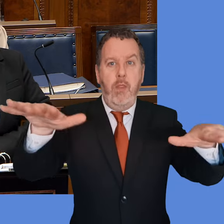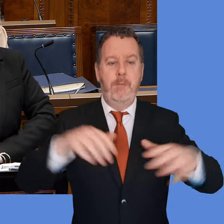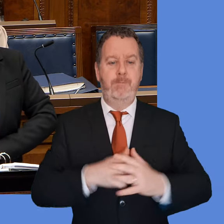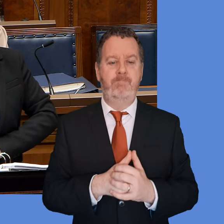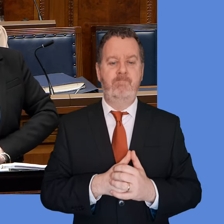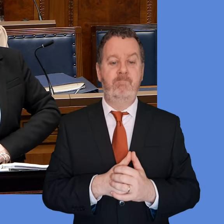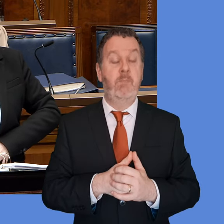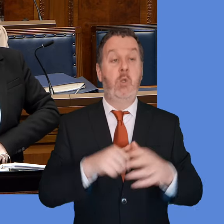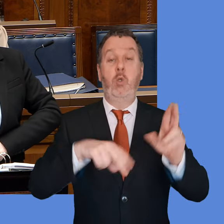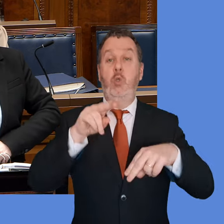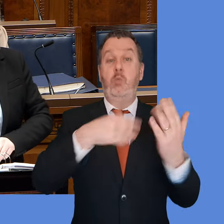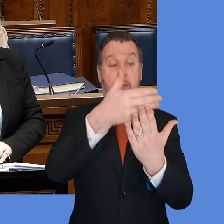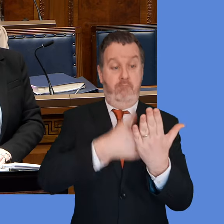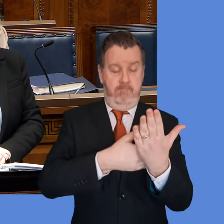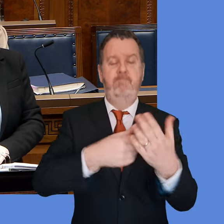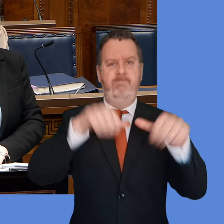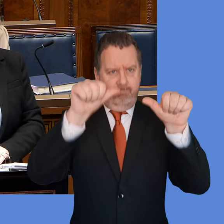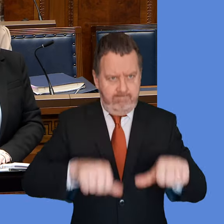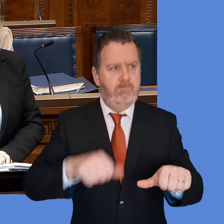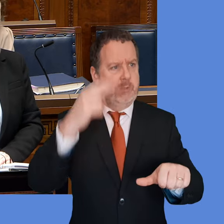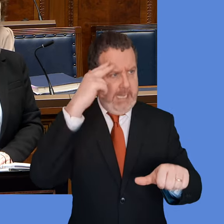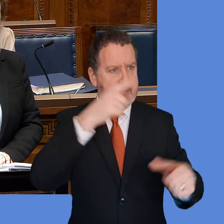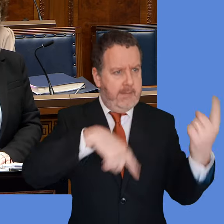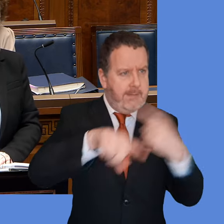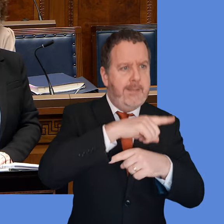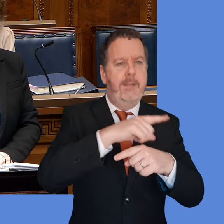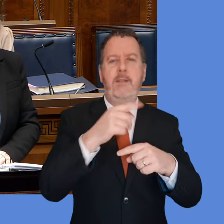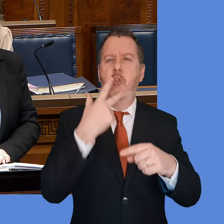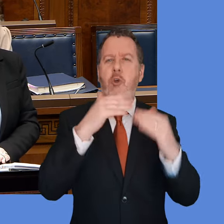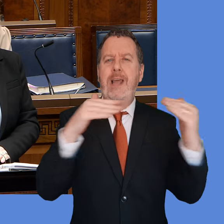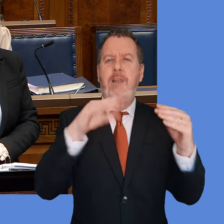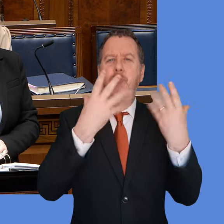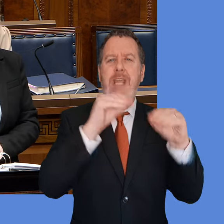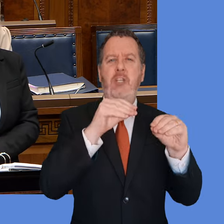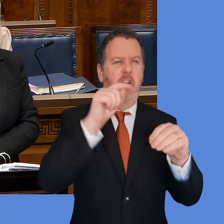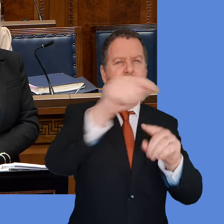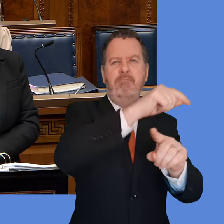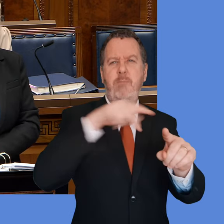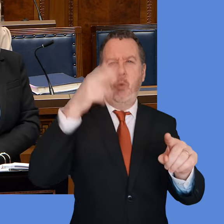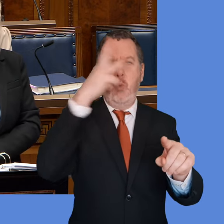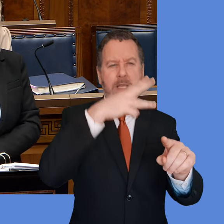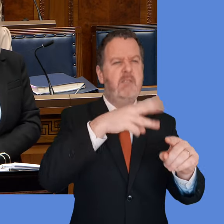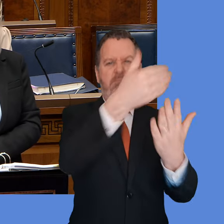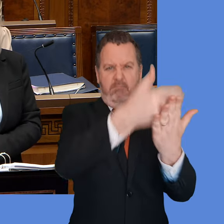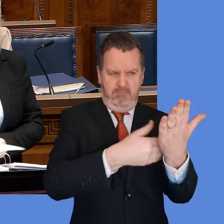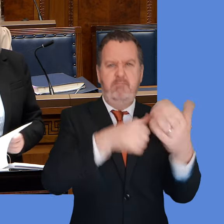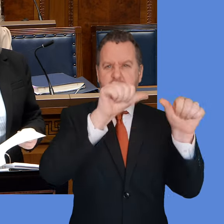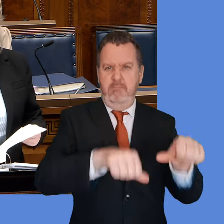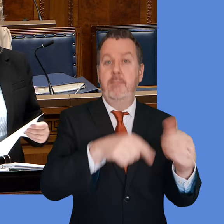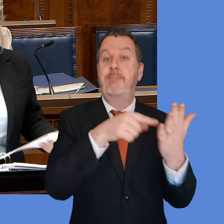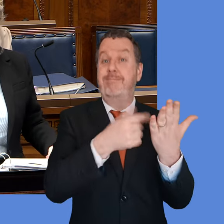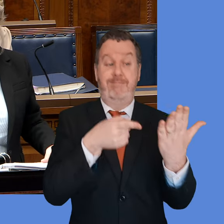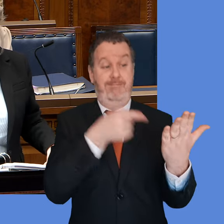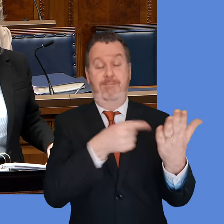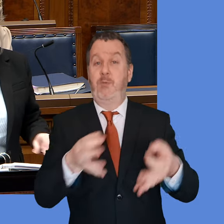of understanding between members of the North West tertiary education cluster was also launched at the meeting. This is an exact or an excellent example of how